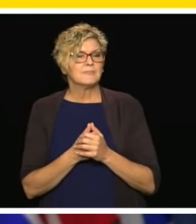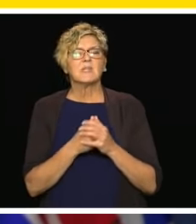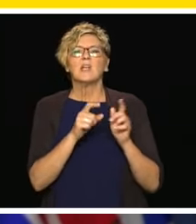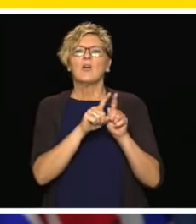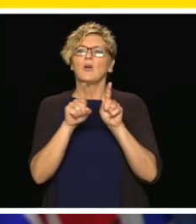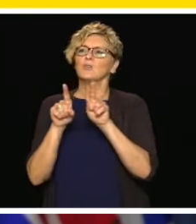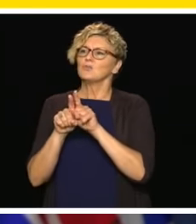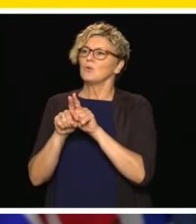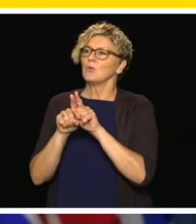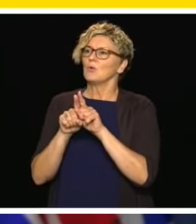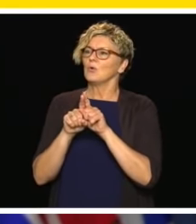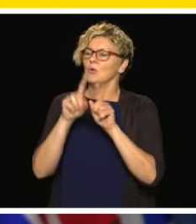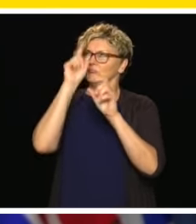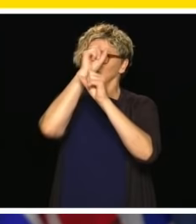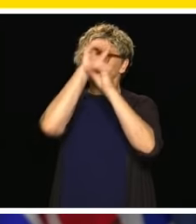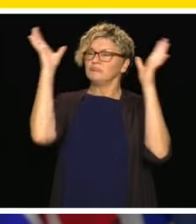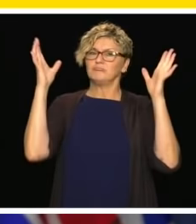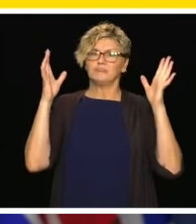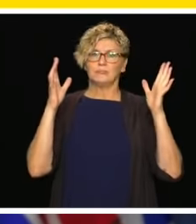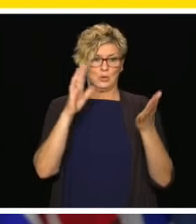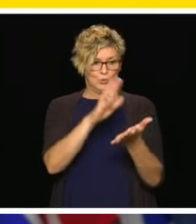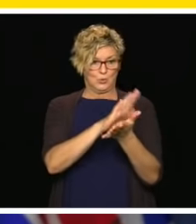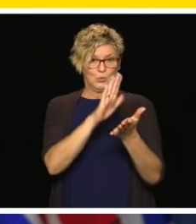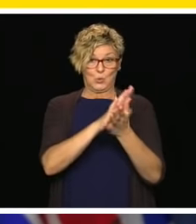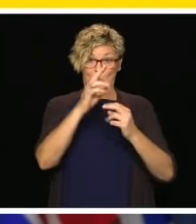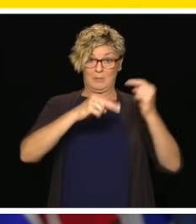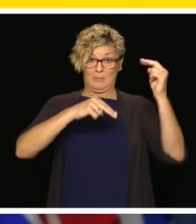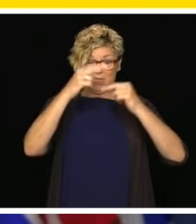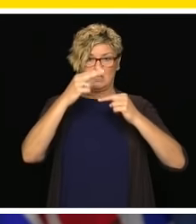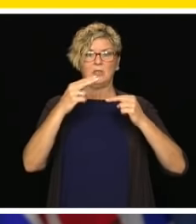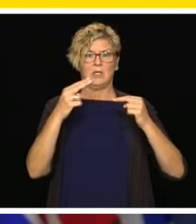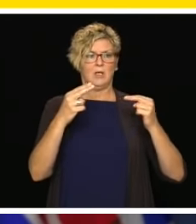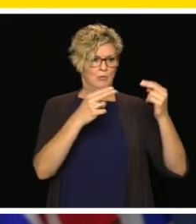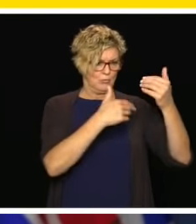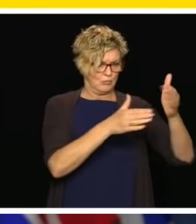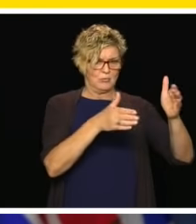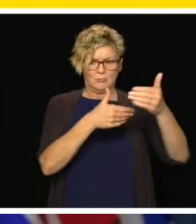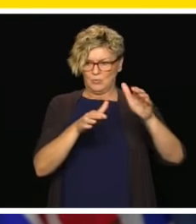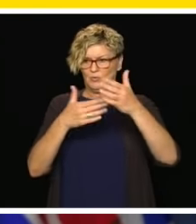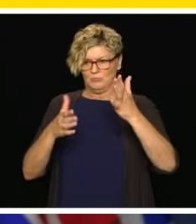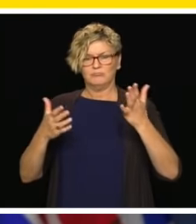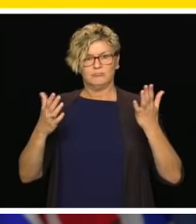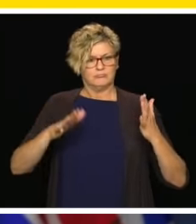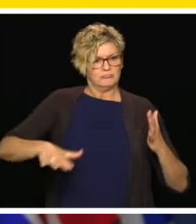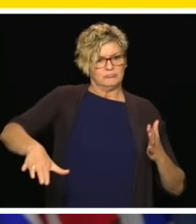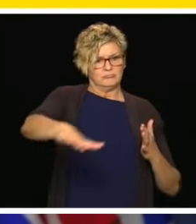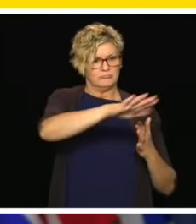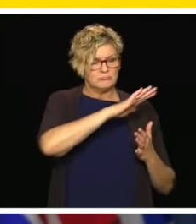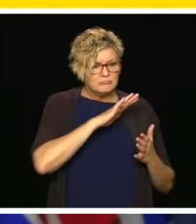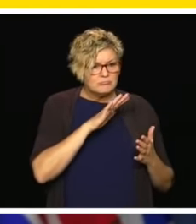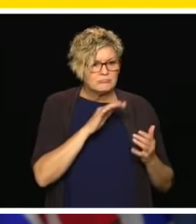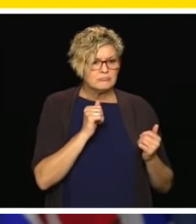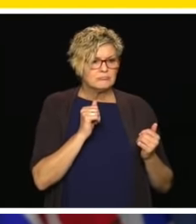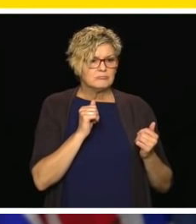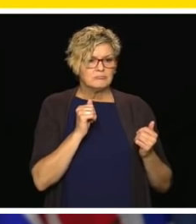the physical space in schools. Some schools were dealing with a certain amount of